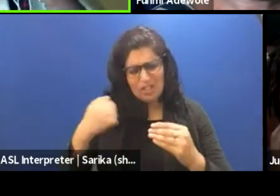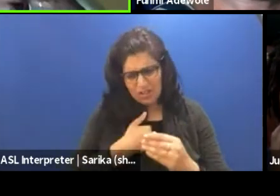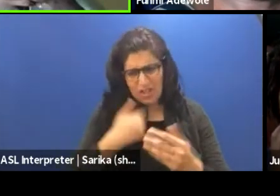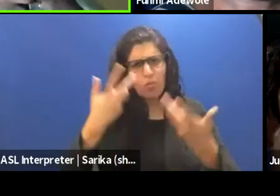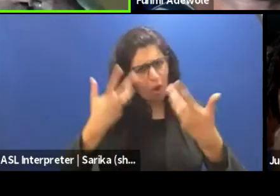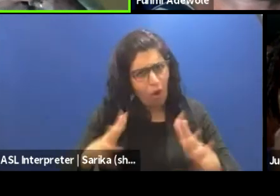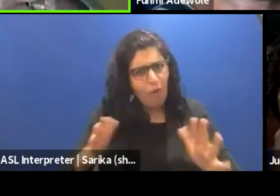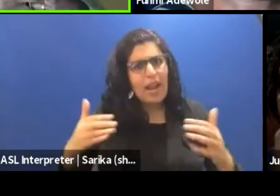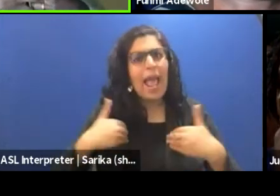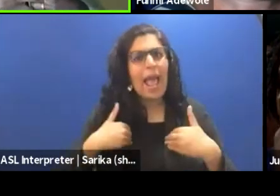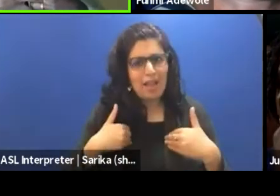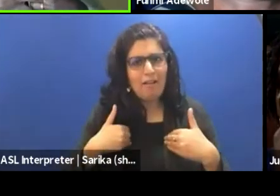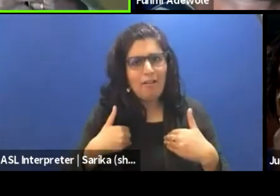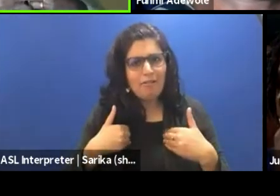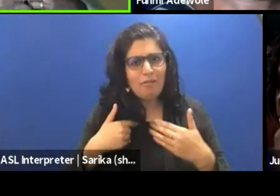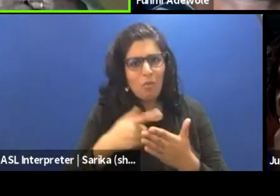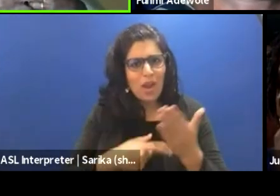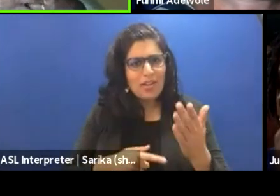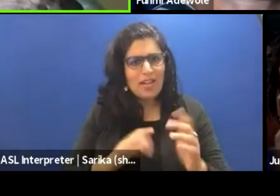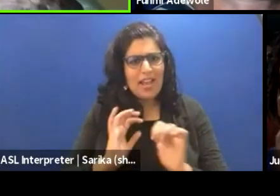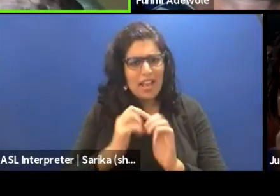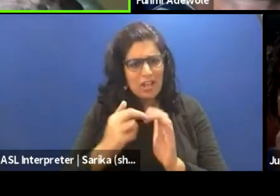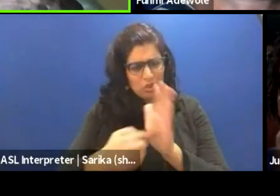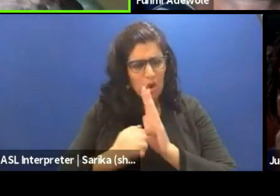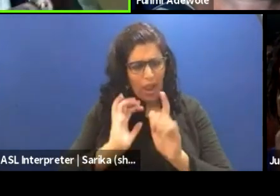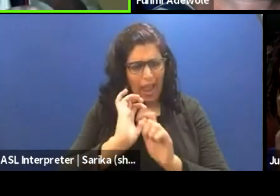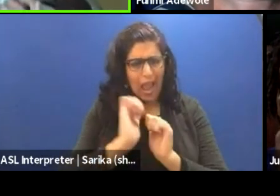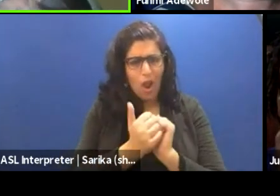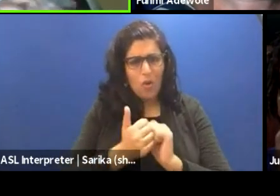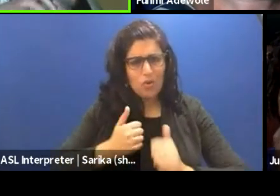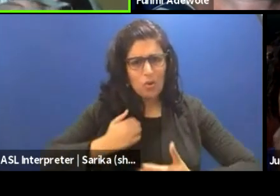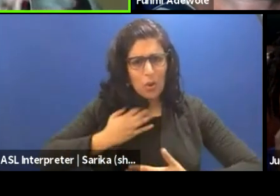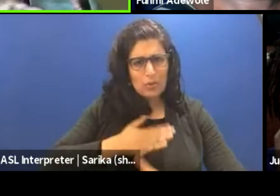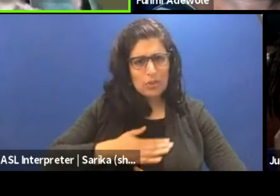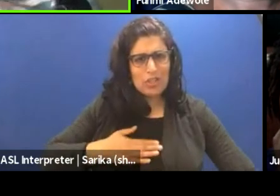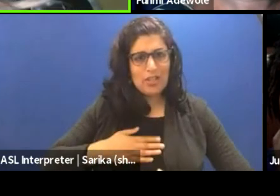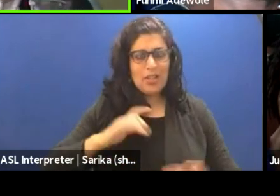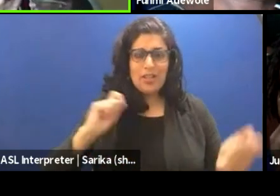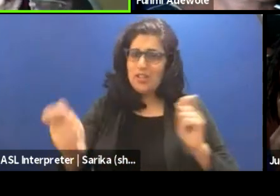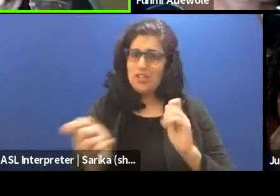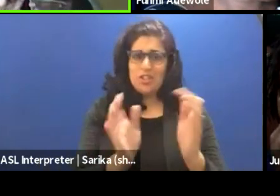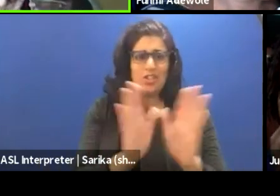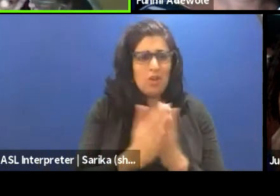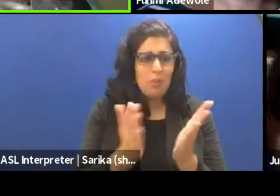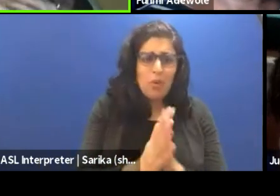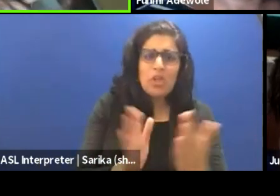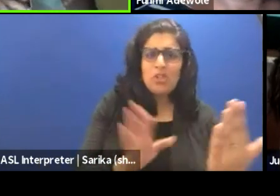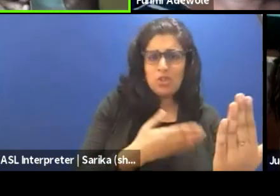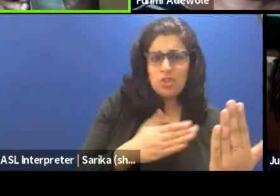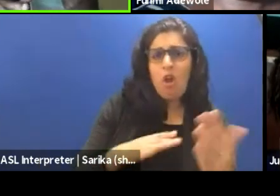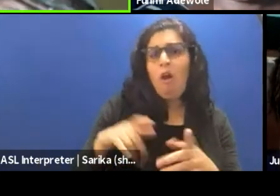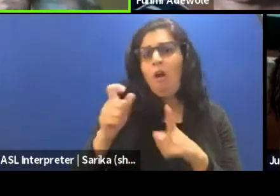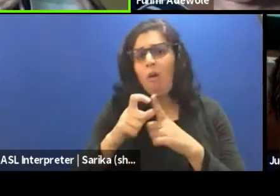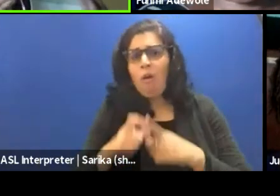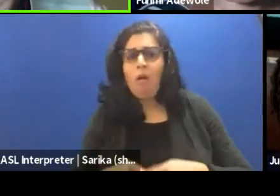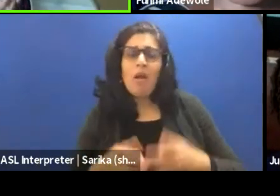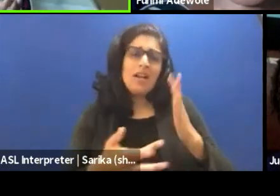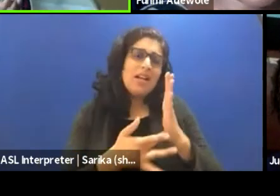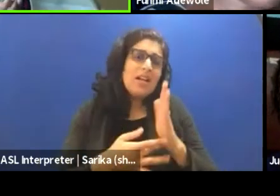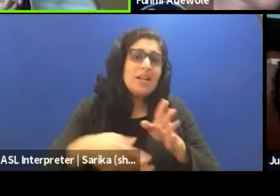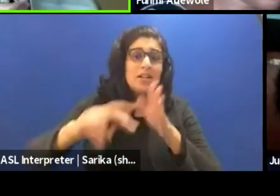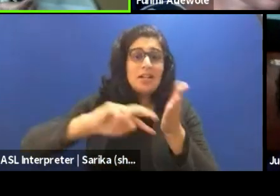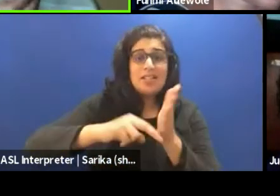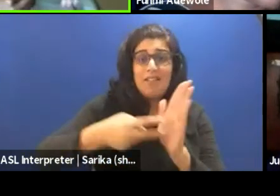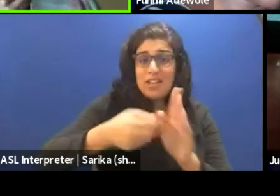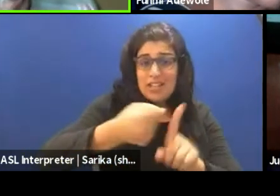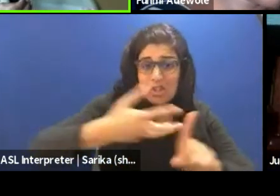ourselves how to appreciate it from changing our books, our songs, our terms, our techniques, our definitions,